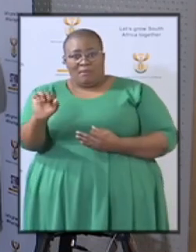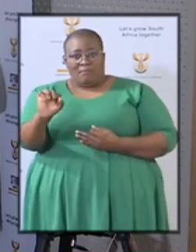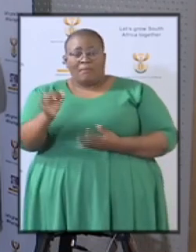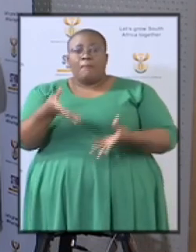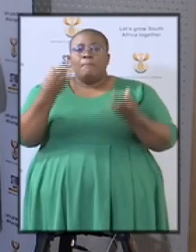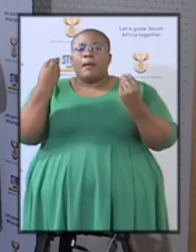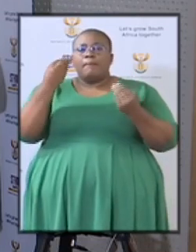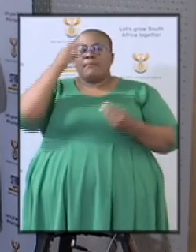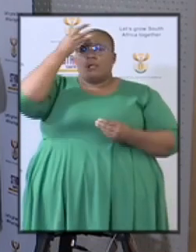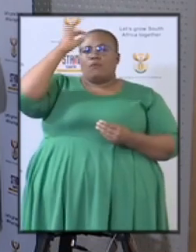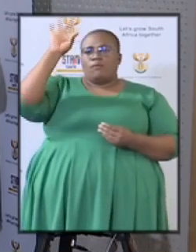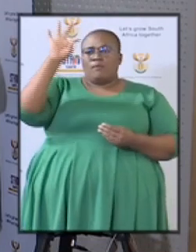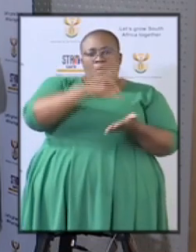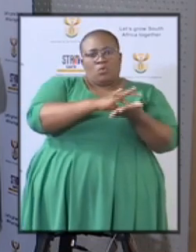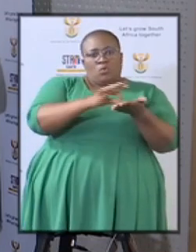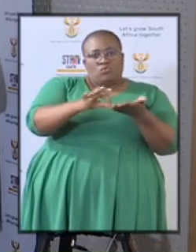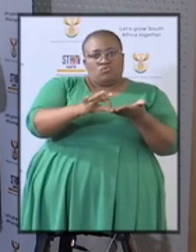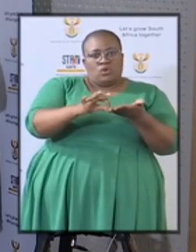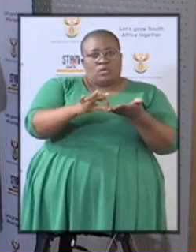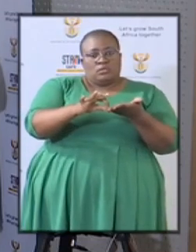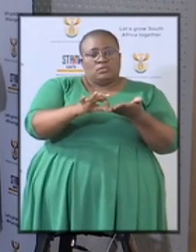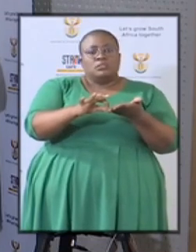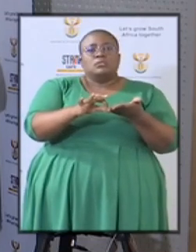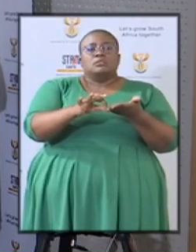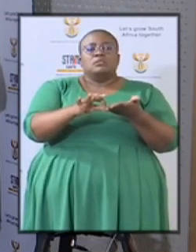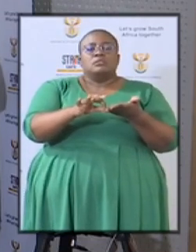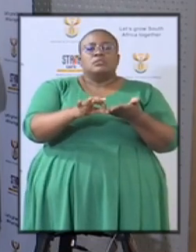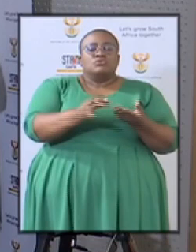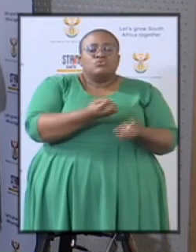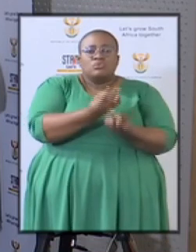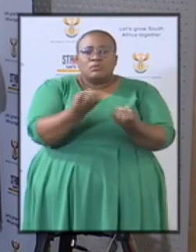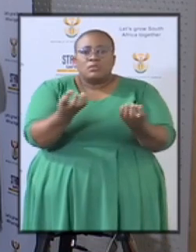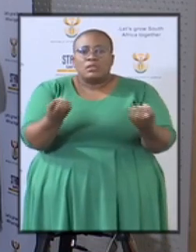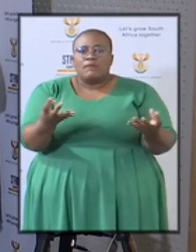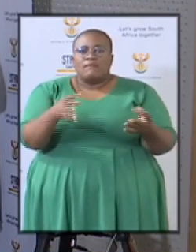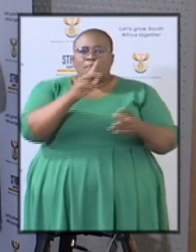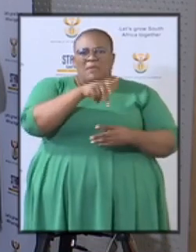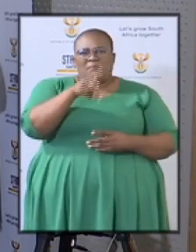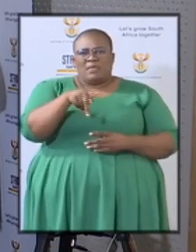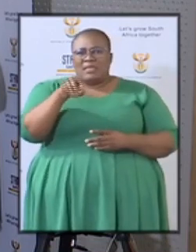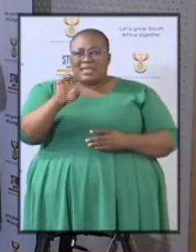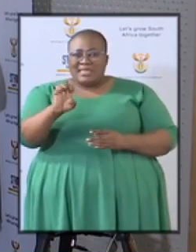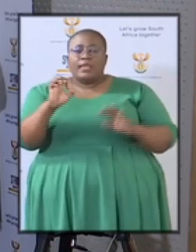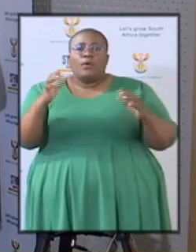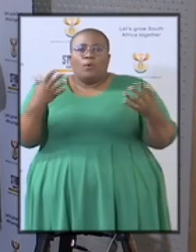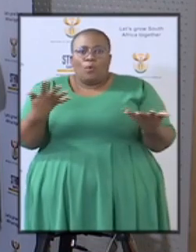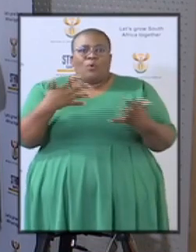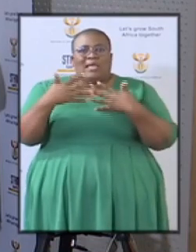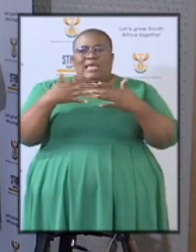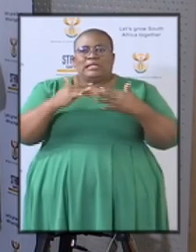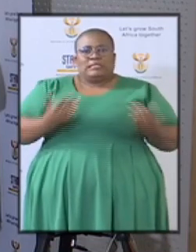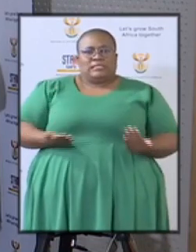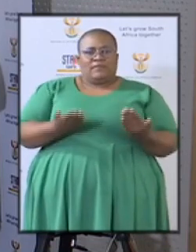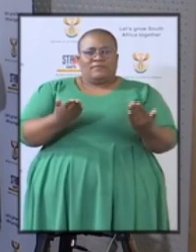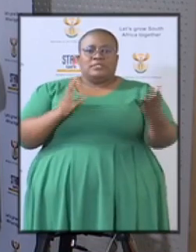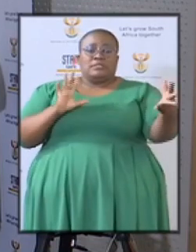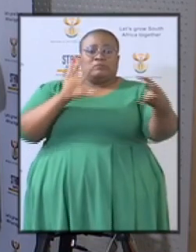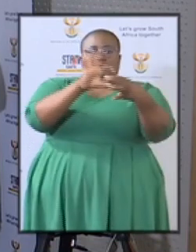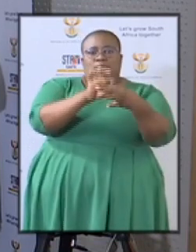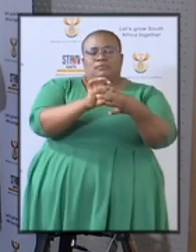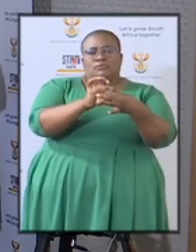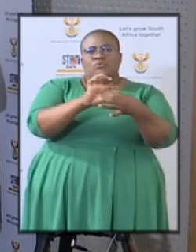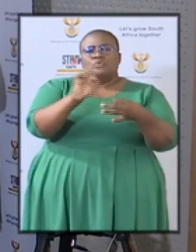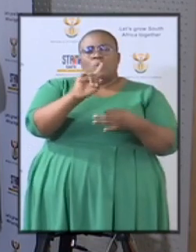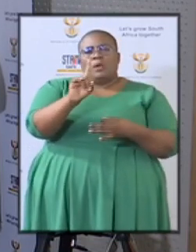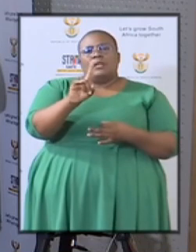to provide PPEs, or any other services related to COVID-19? The